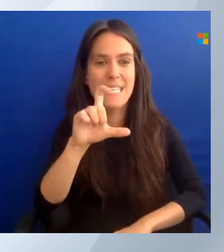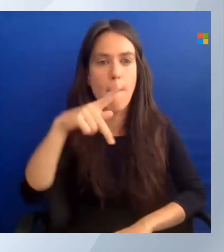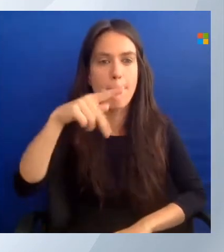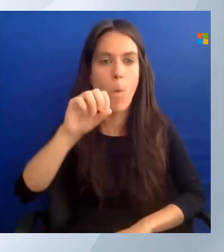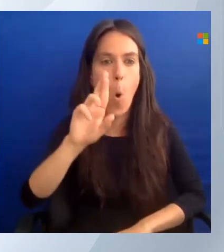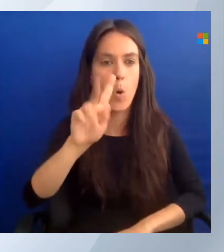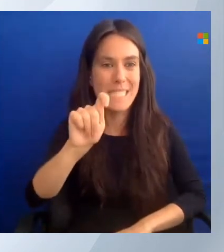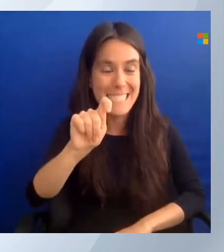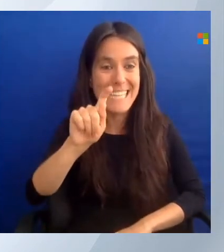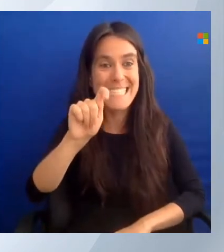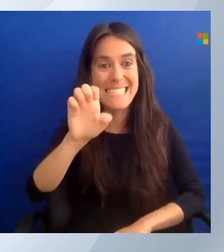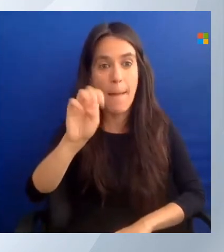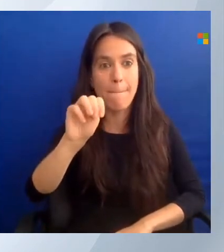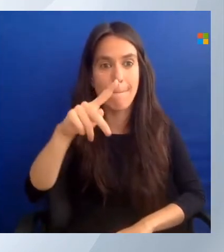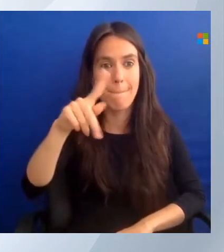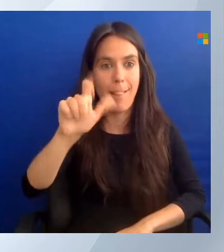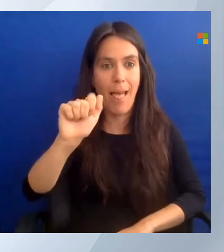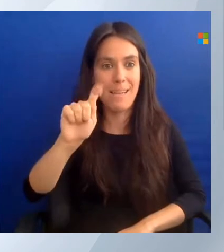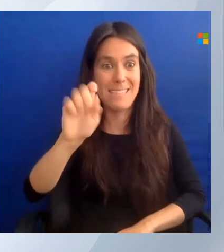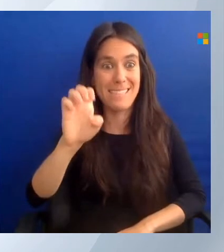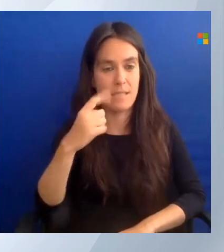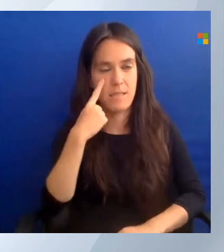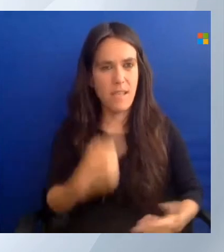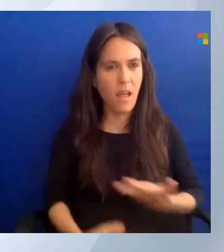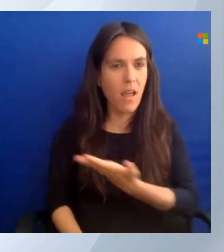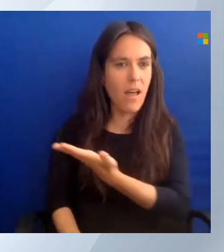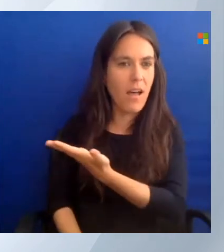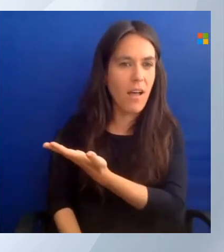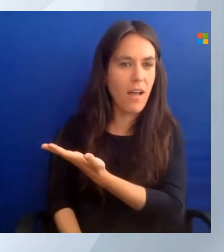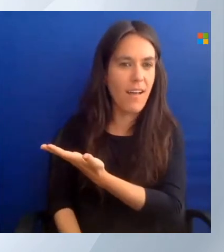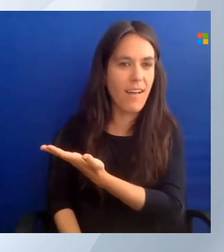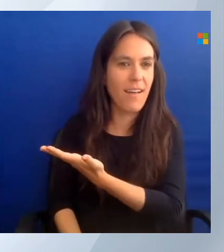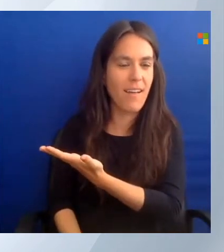the left menu for every resource within Azure.